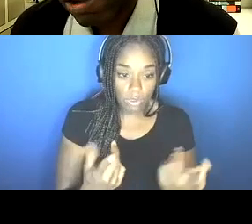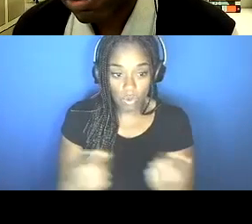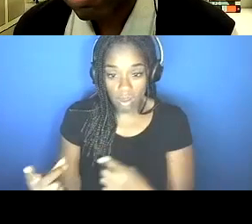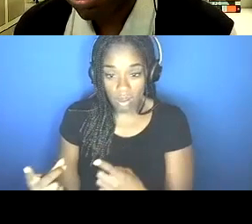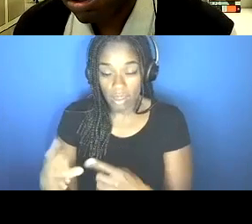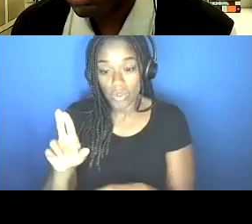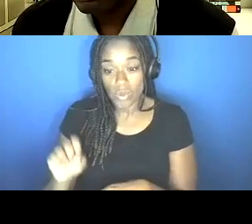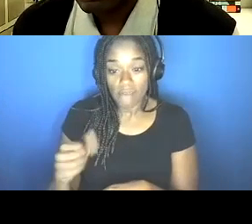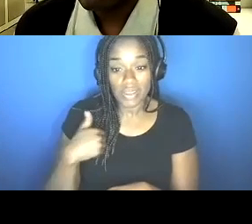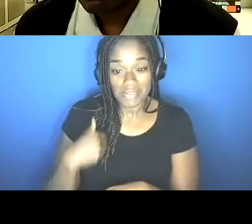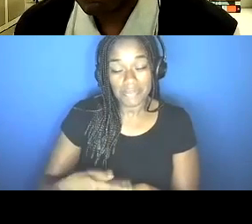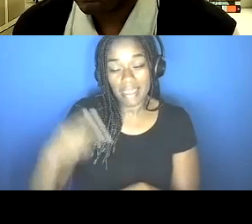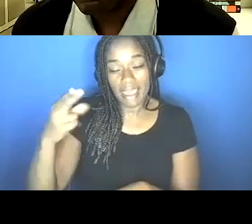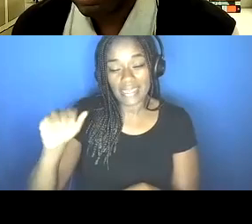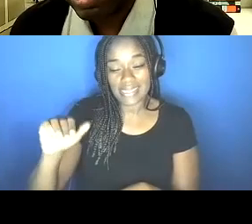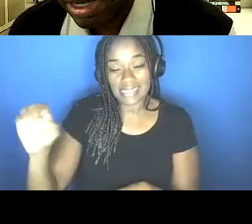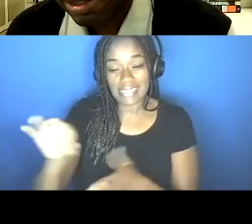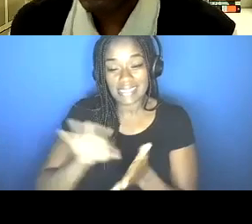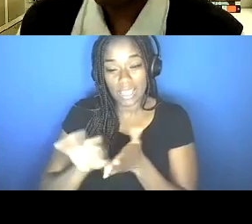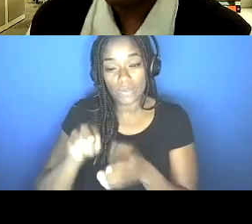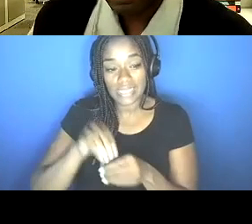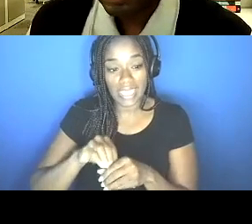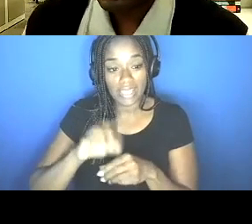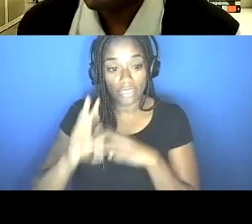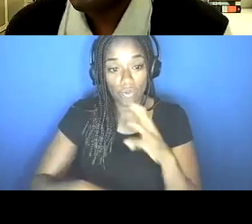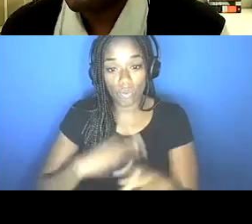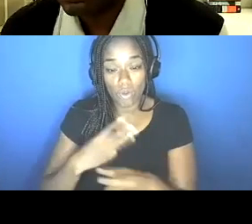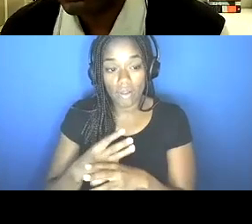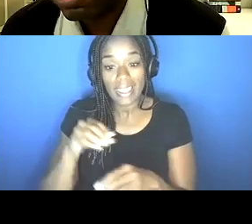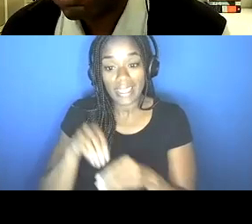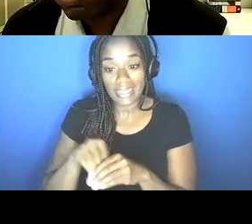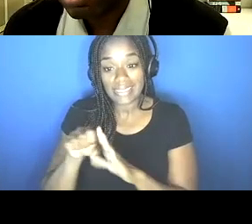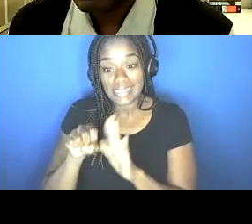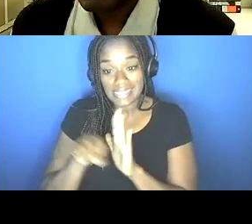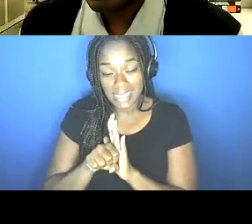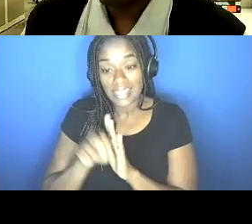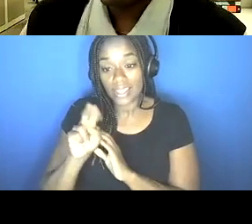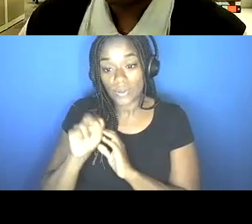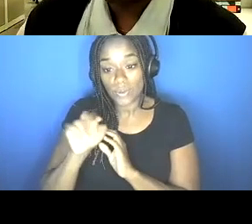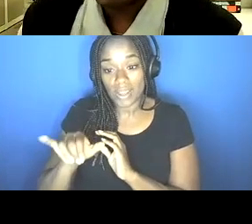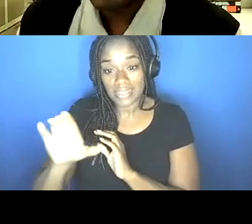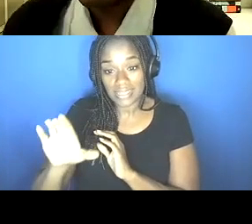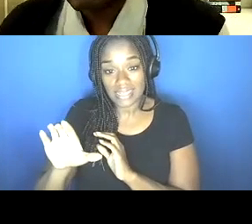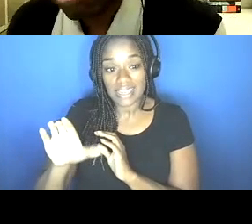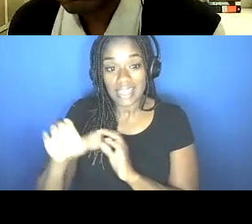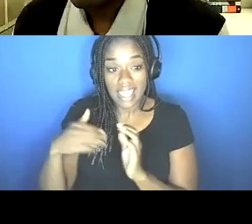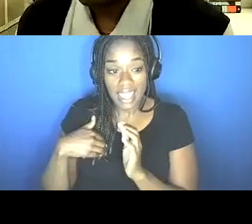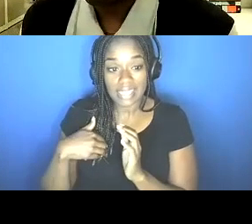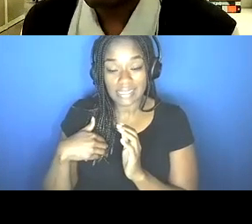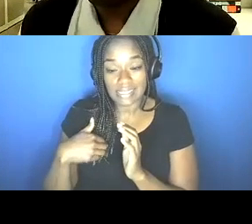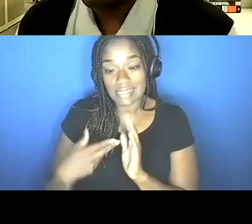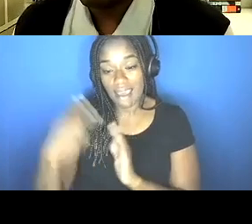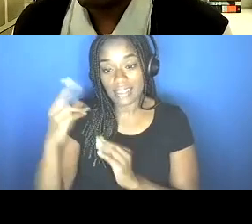case counts in the world and of all of the states of the United States, New York's, New York has been the state with the highest number.